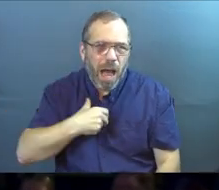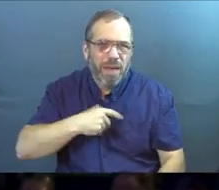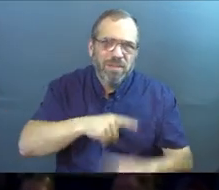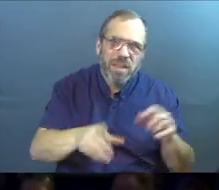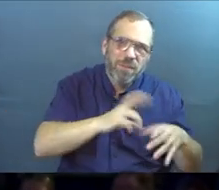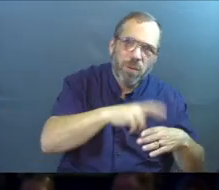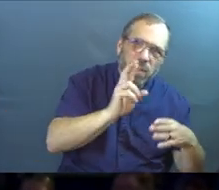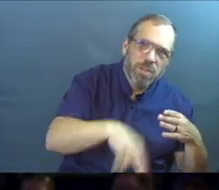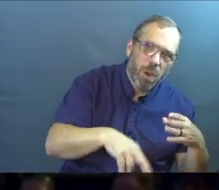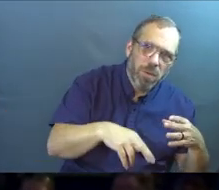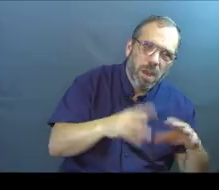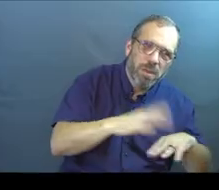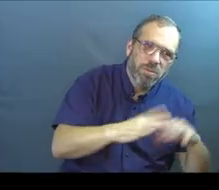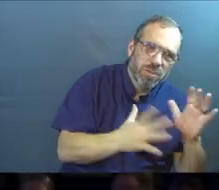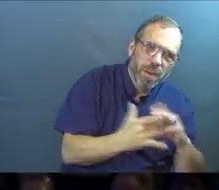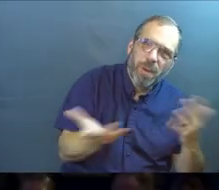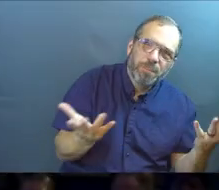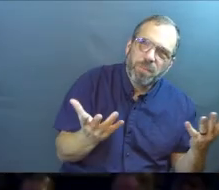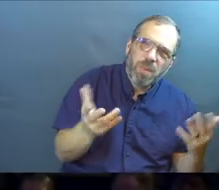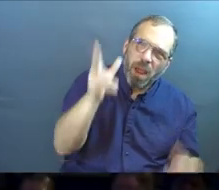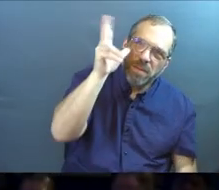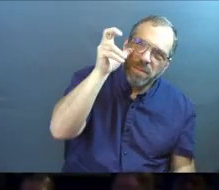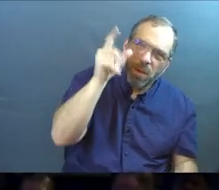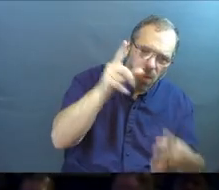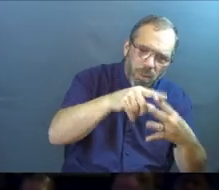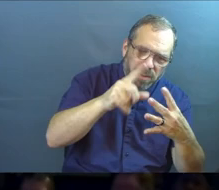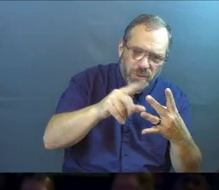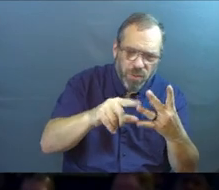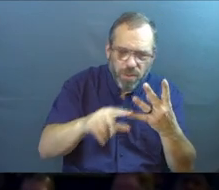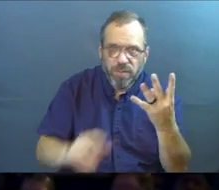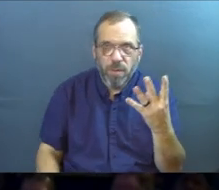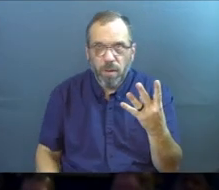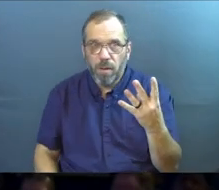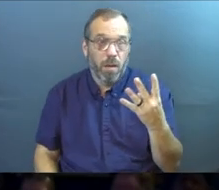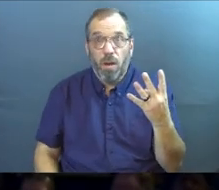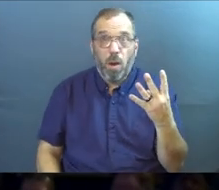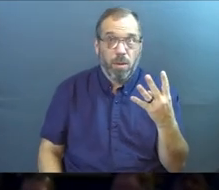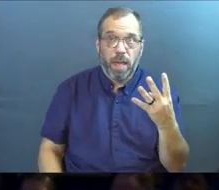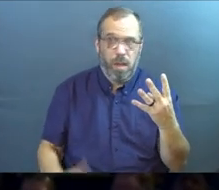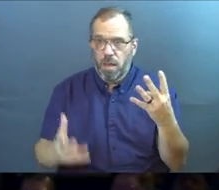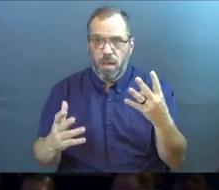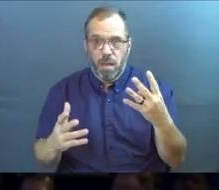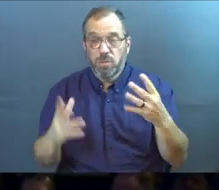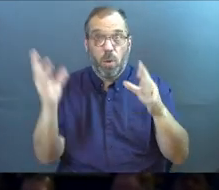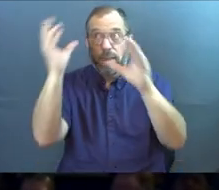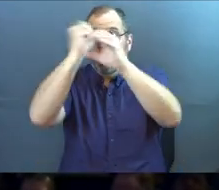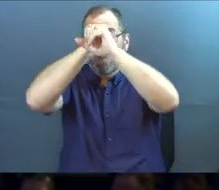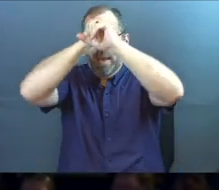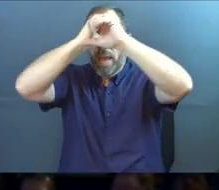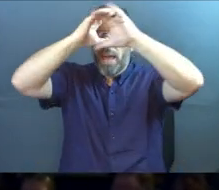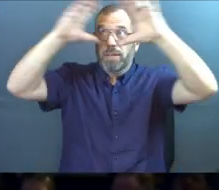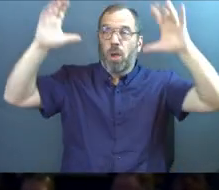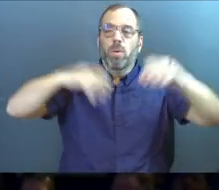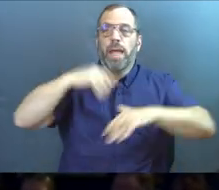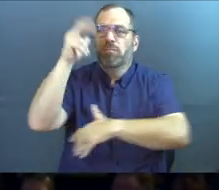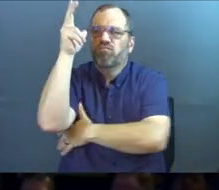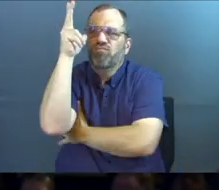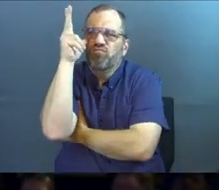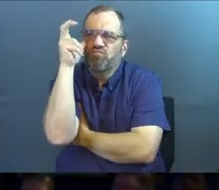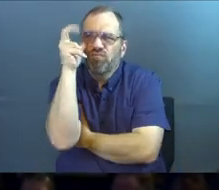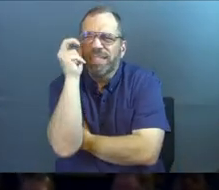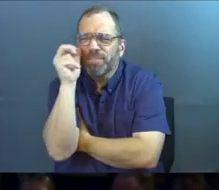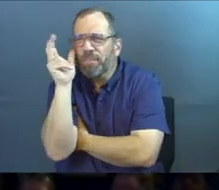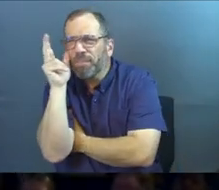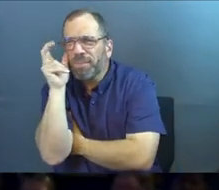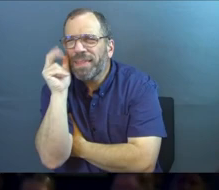results according to Jesus. So what kind of listening are we talking about here? Like, take the next step in your imagination, right? You're starting to listen. You're